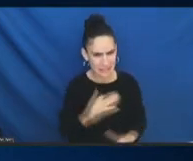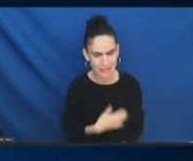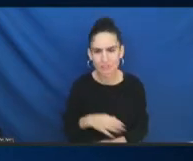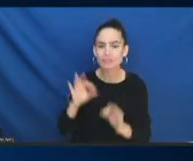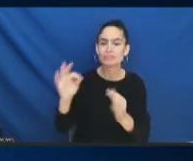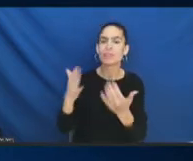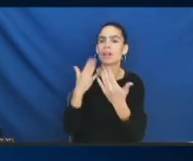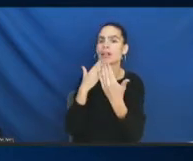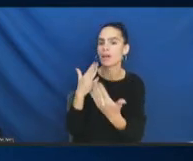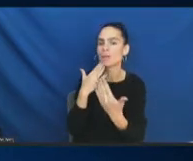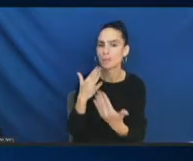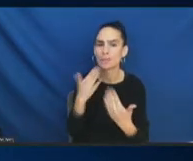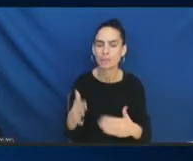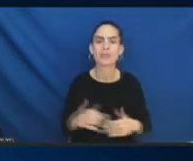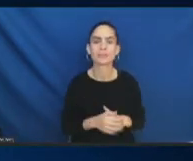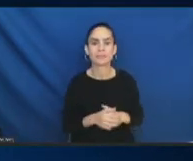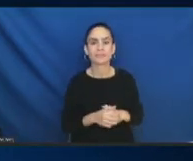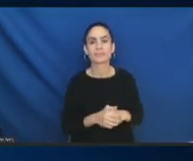Any other questions?